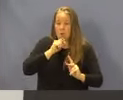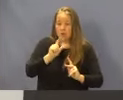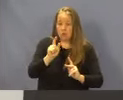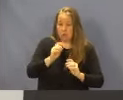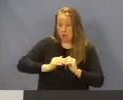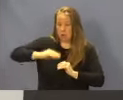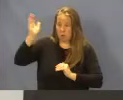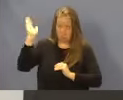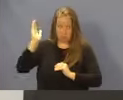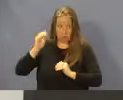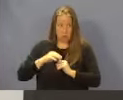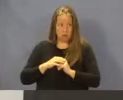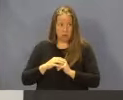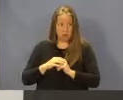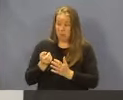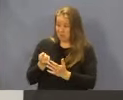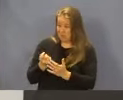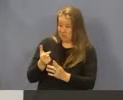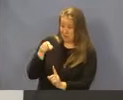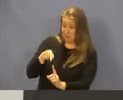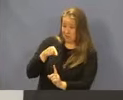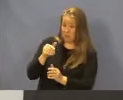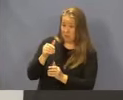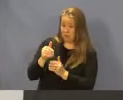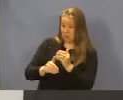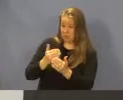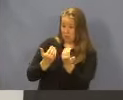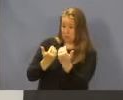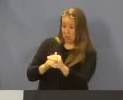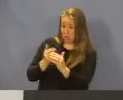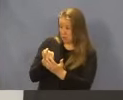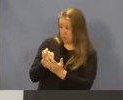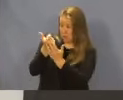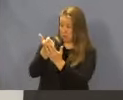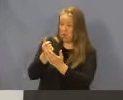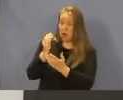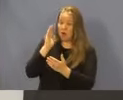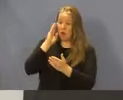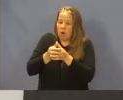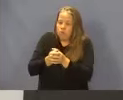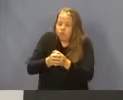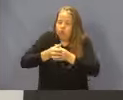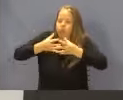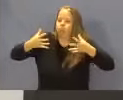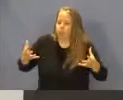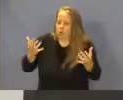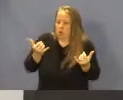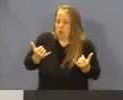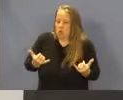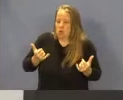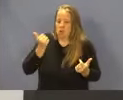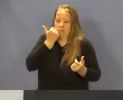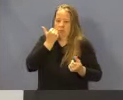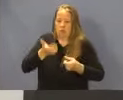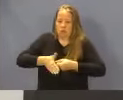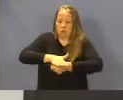and older. The removal of these procedure limitations will expand current dental